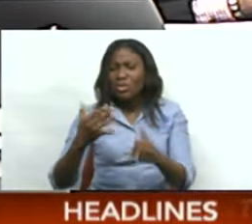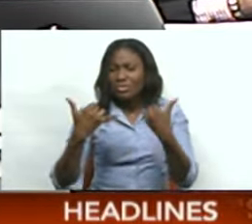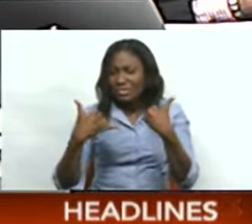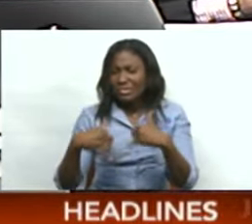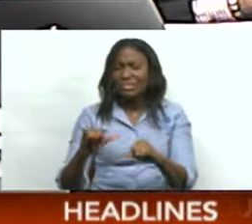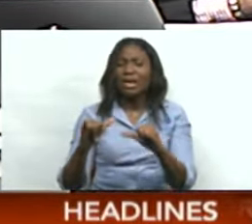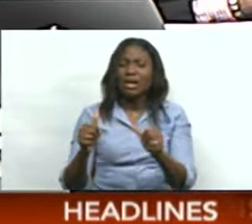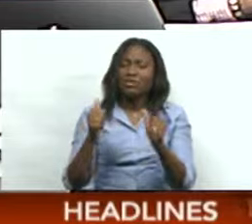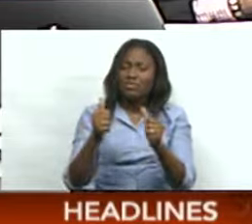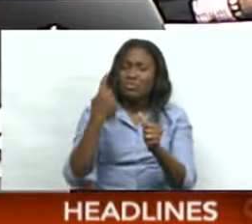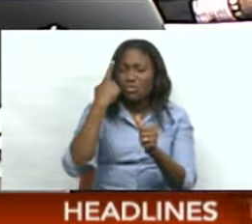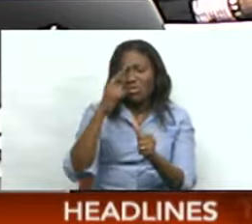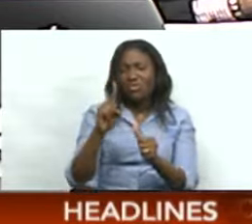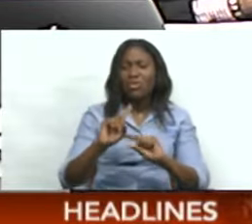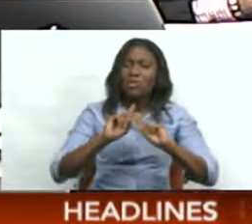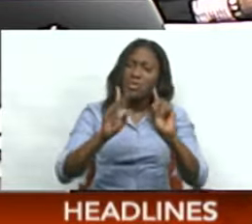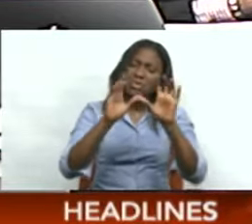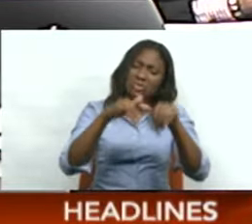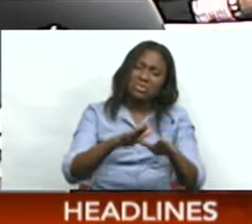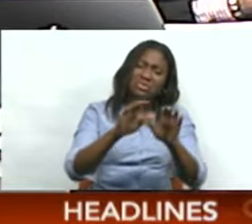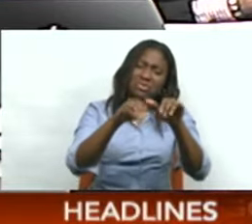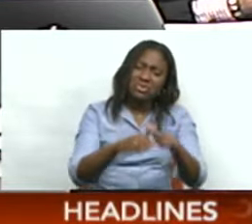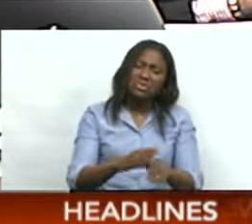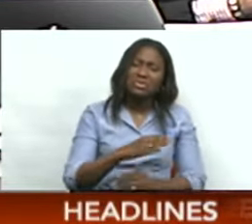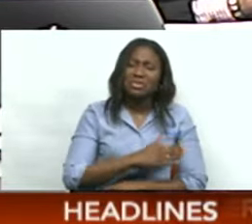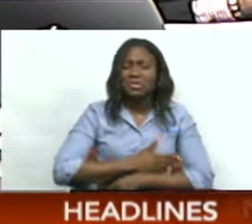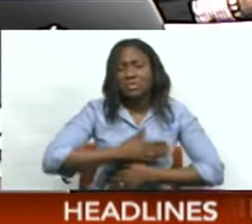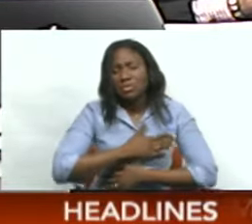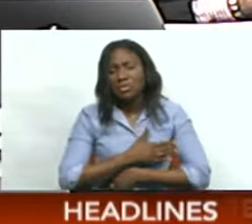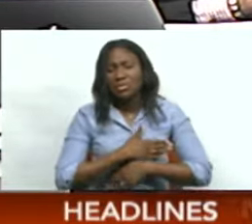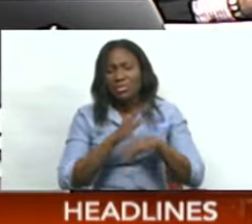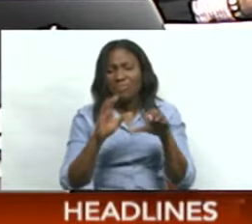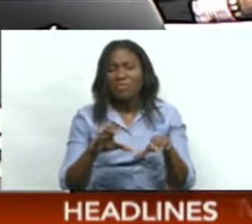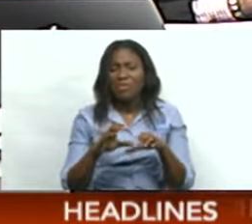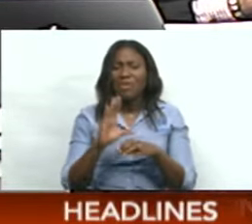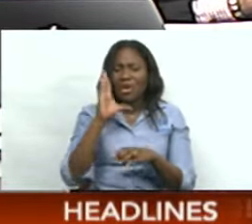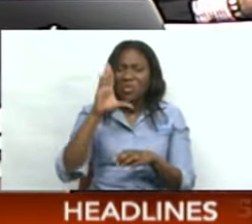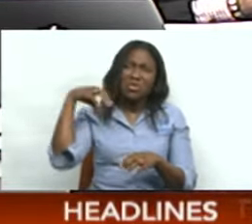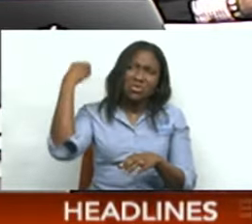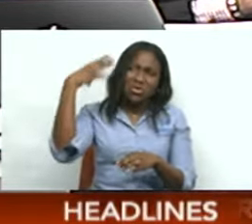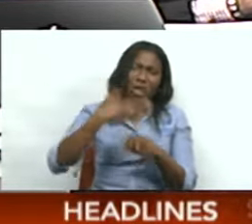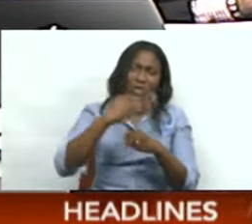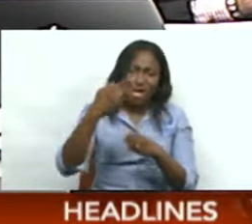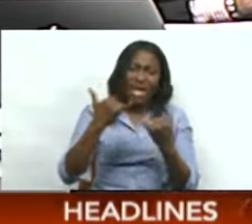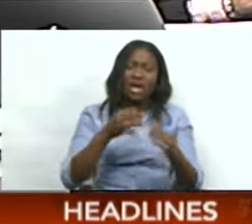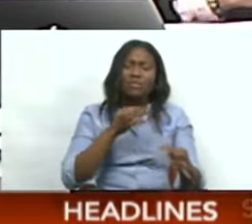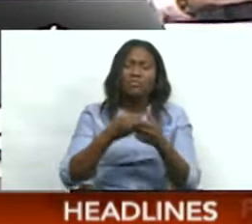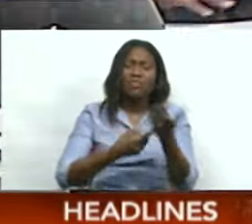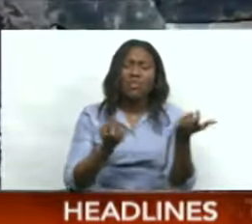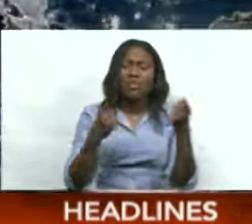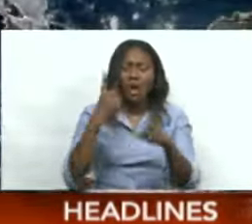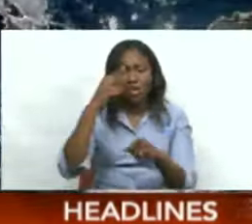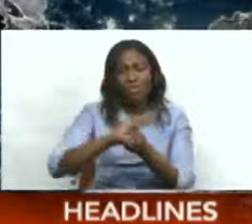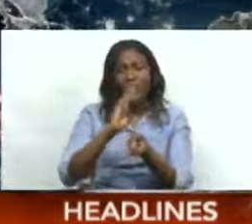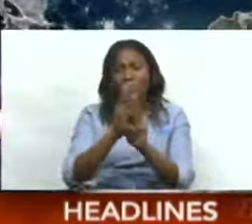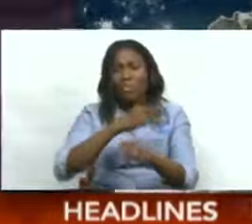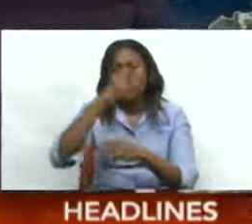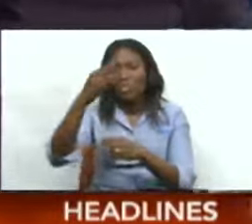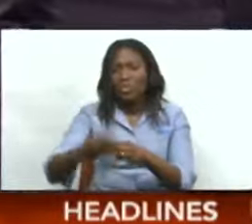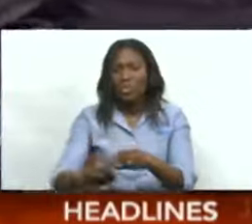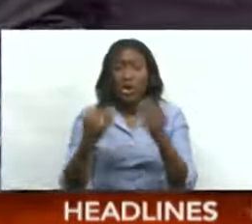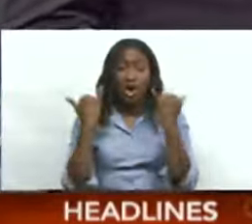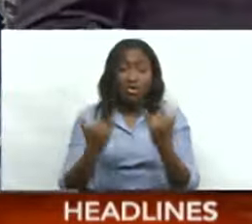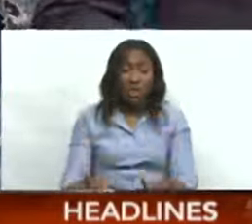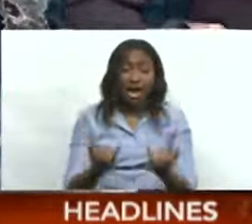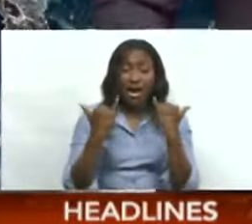be out on the ocean or even on shore. Having outdoor activities. It's going to be quite a sunny weekend. So let's go take a look at what's going on in the Atlantic right